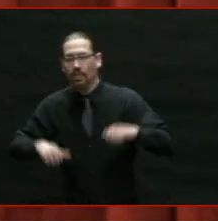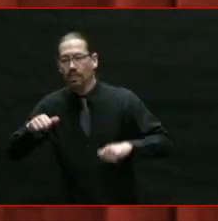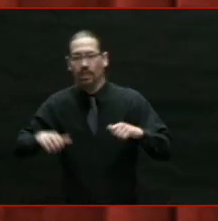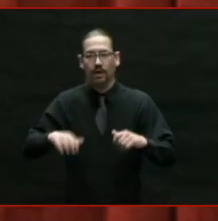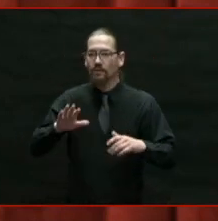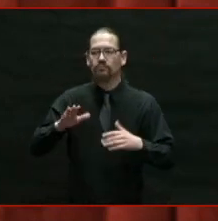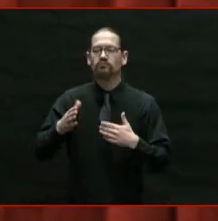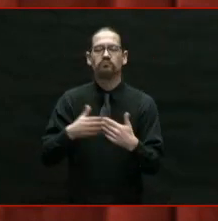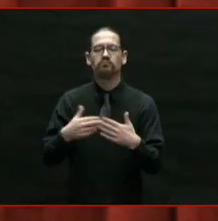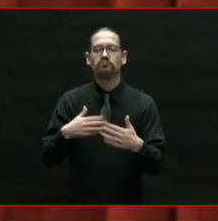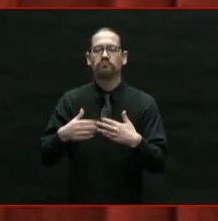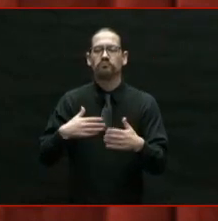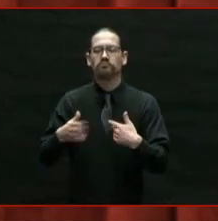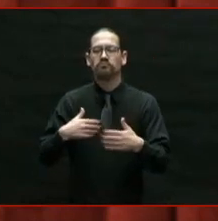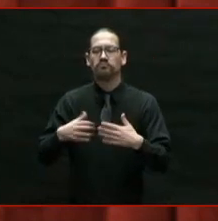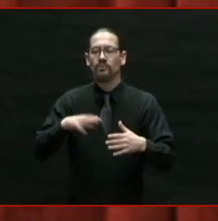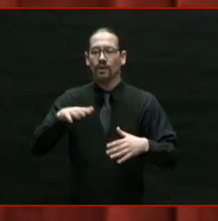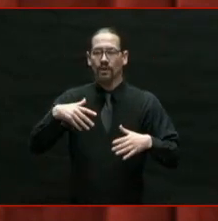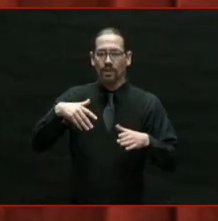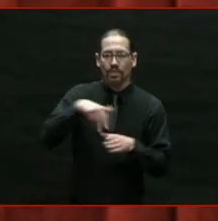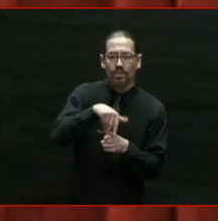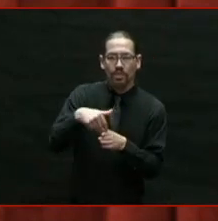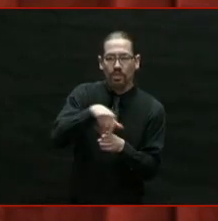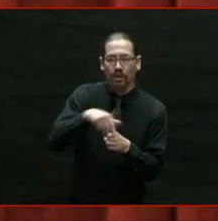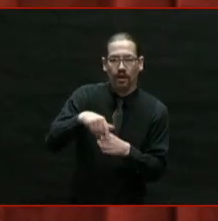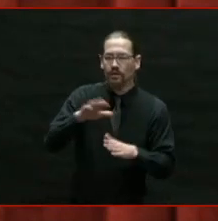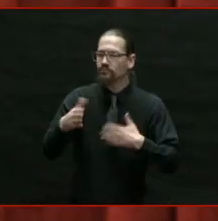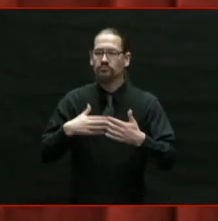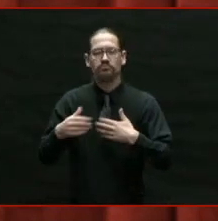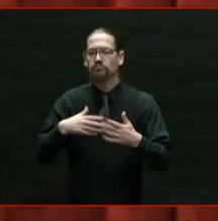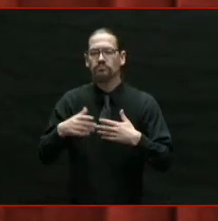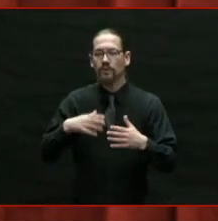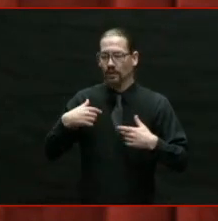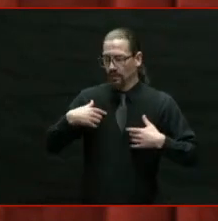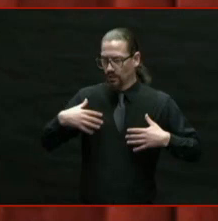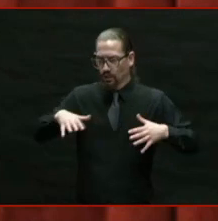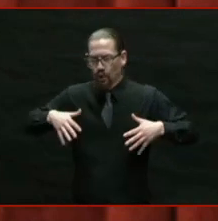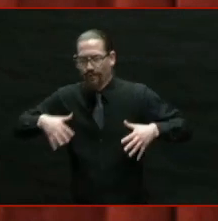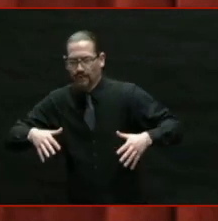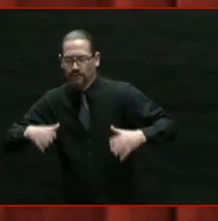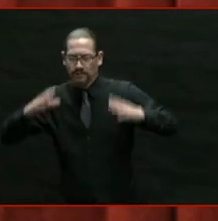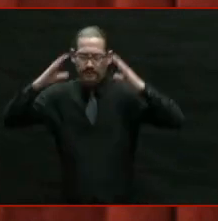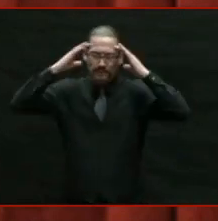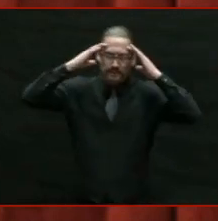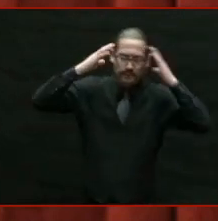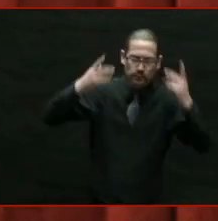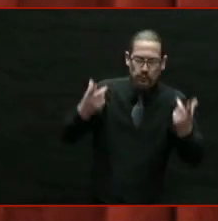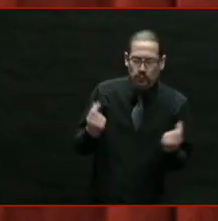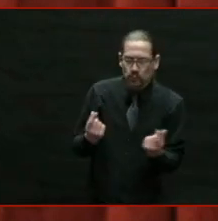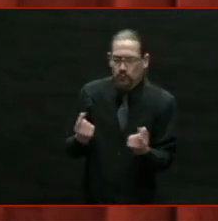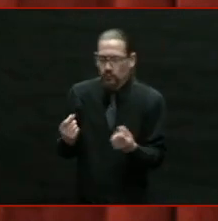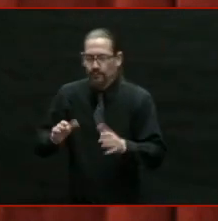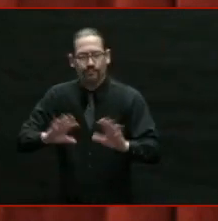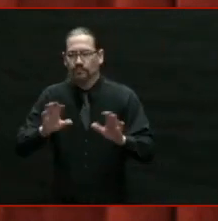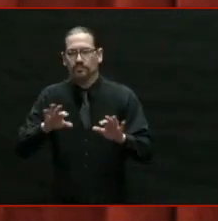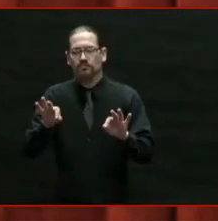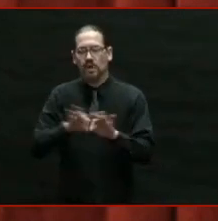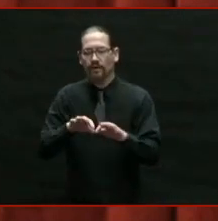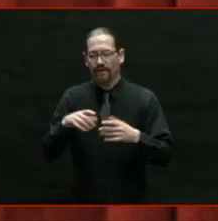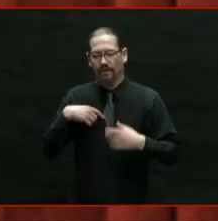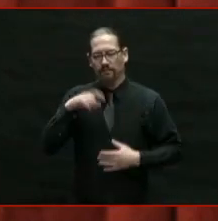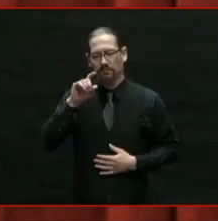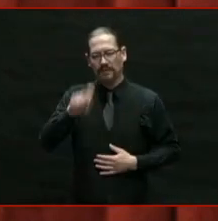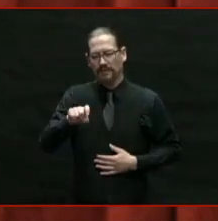It's okay to be nervous. But you have to look within yourself and summon the